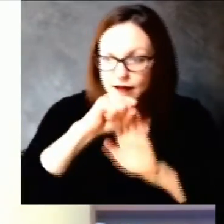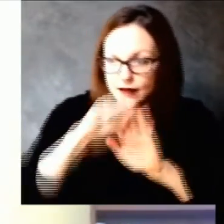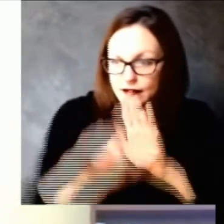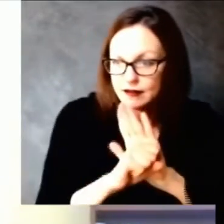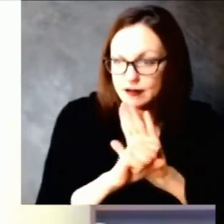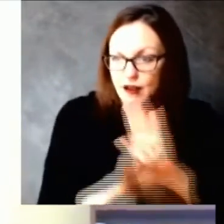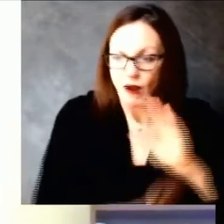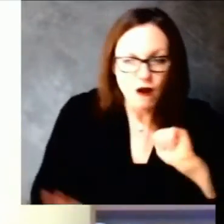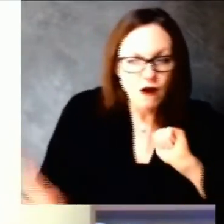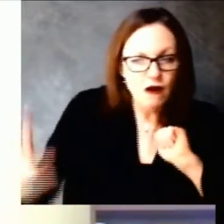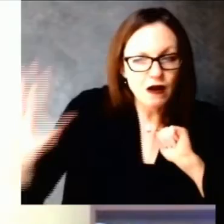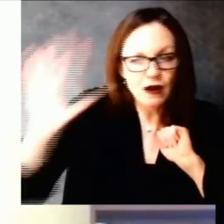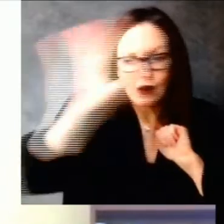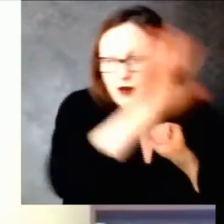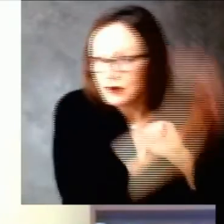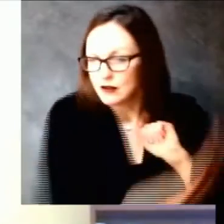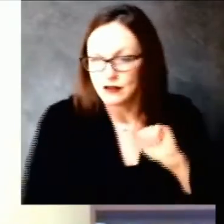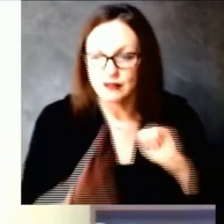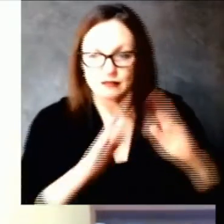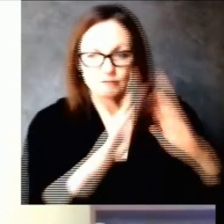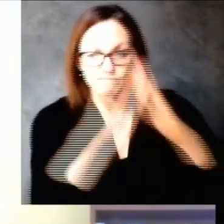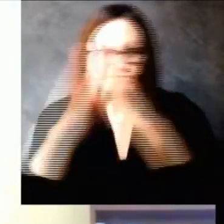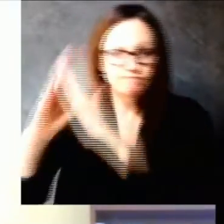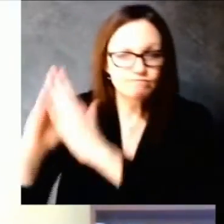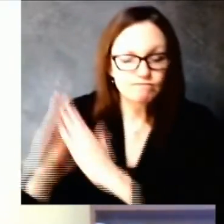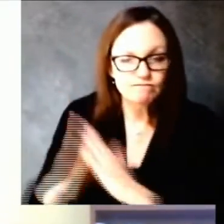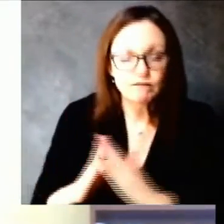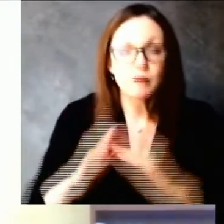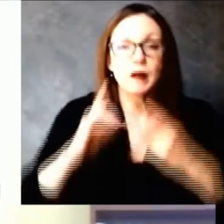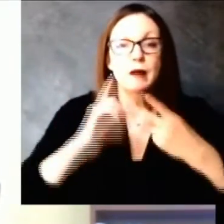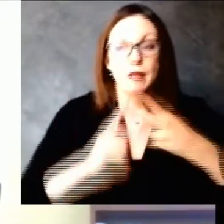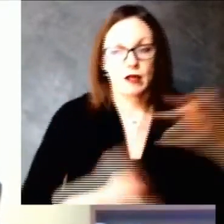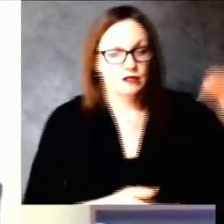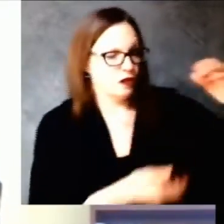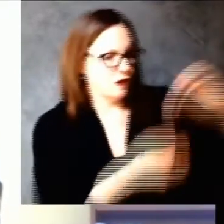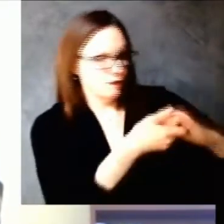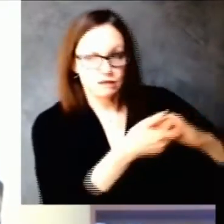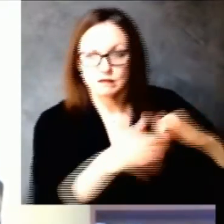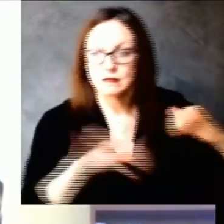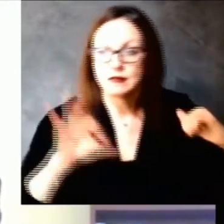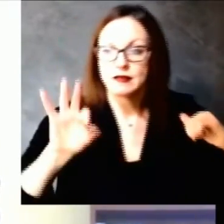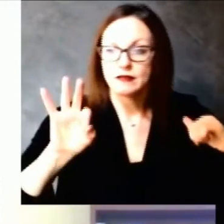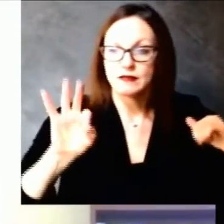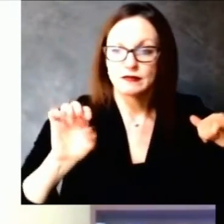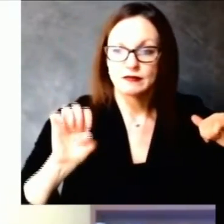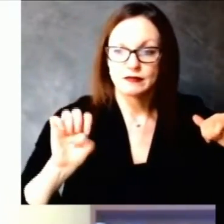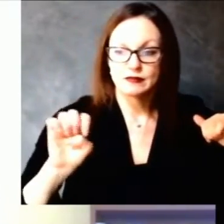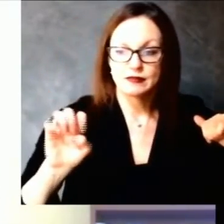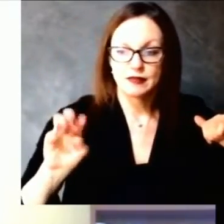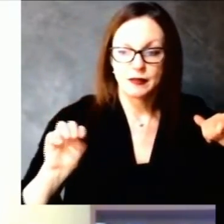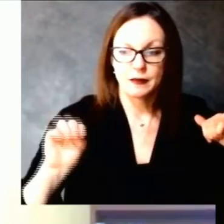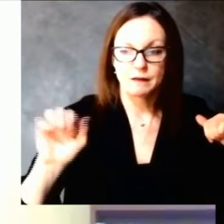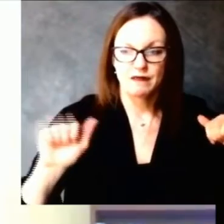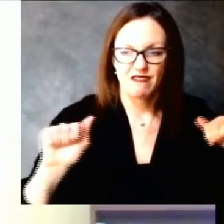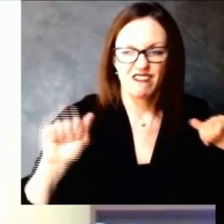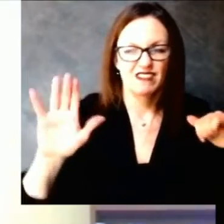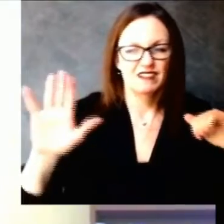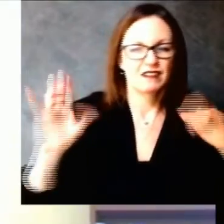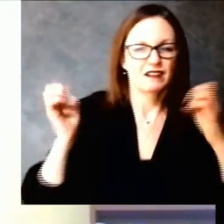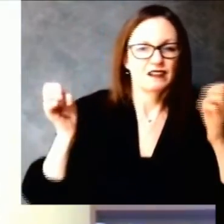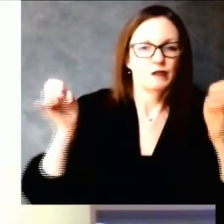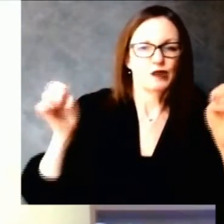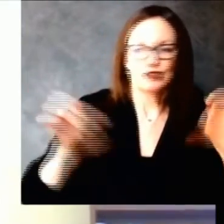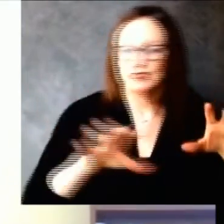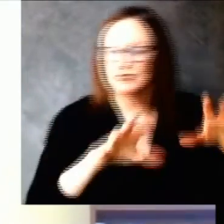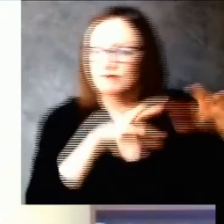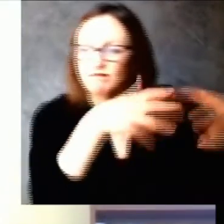in states and we've been having conversations with fema about that and and thinking about places in our